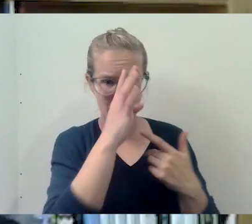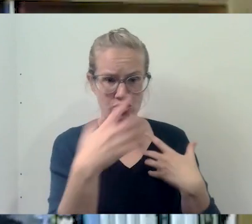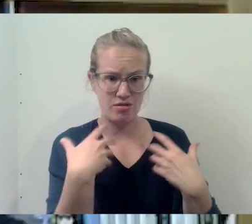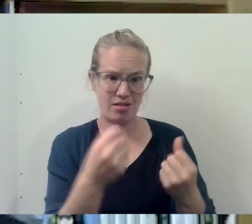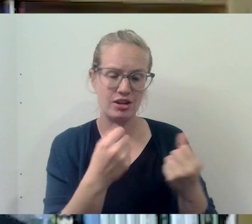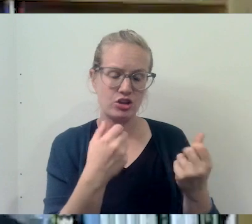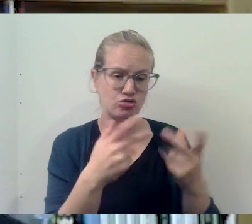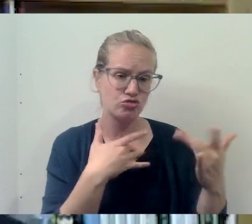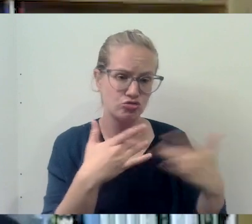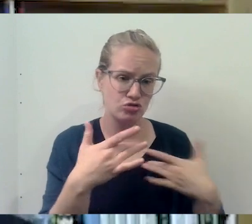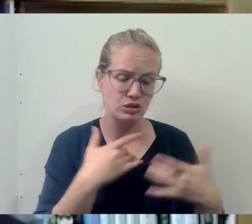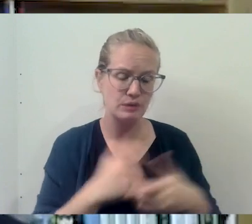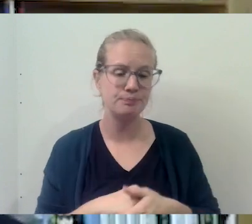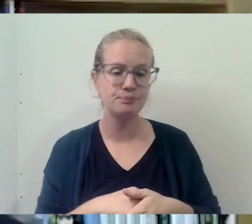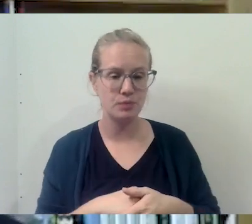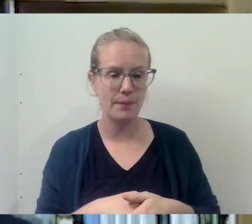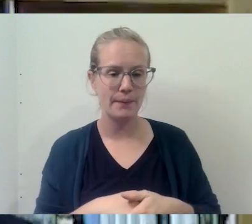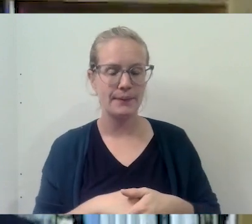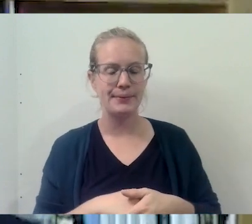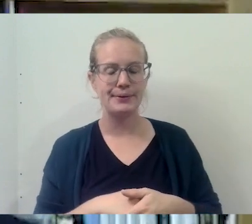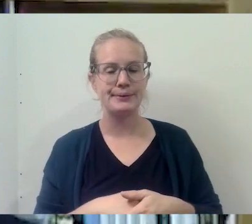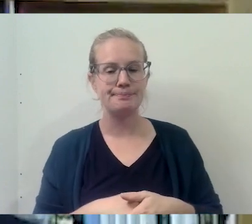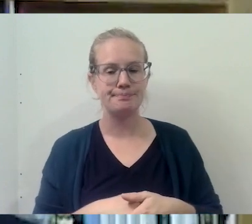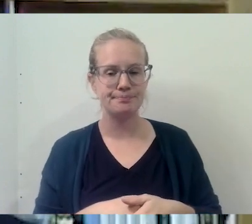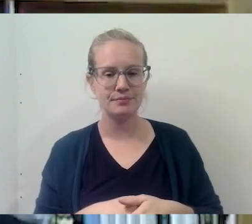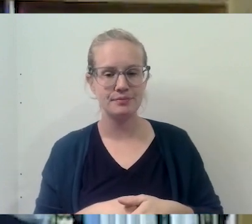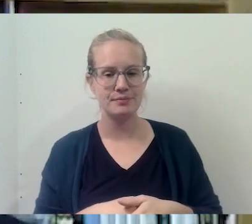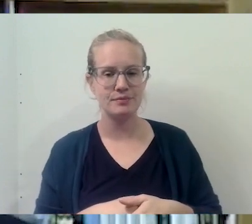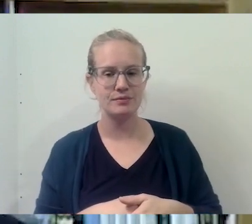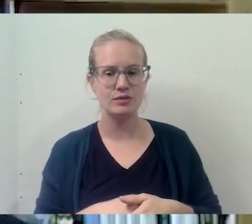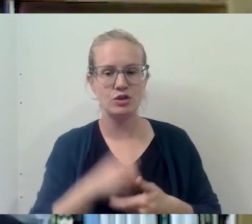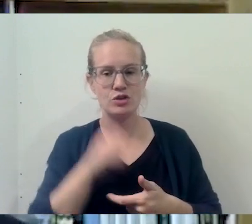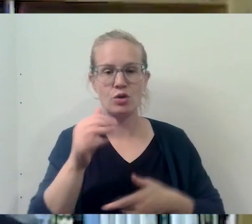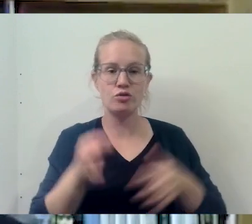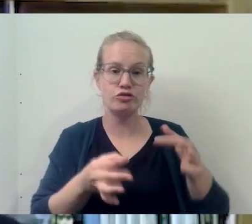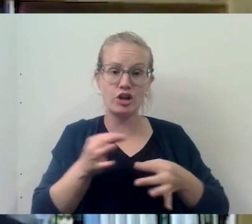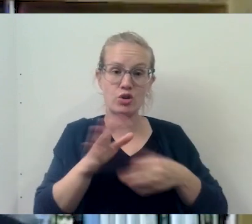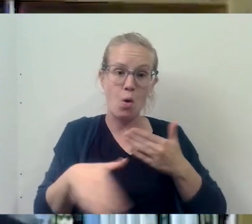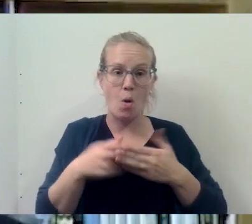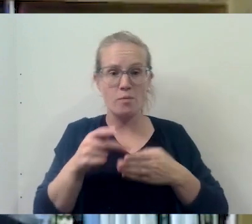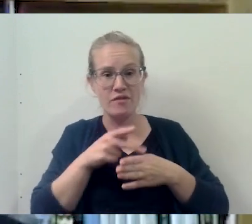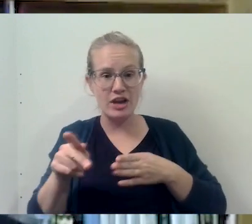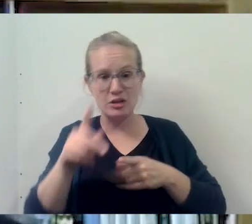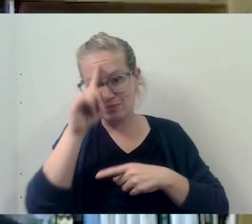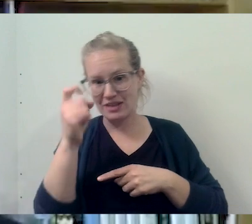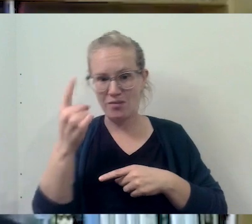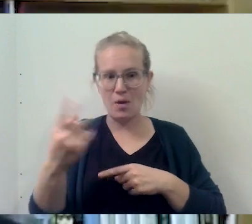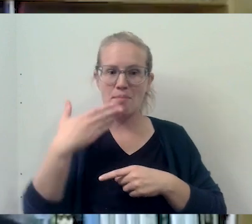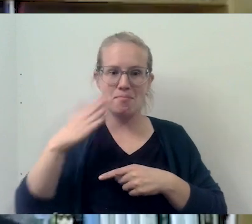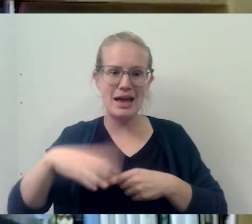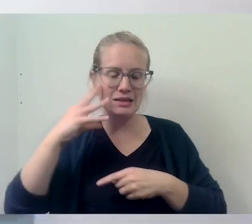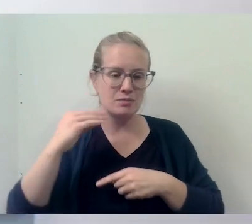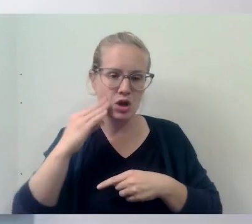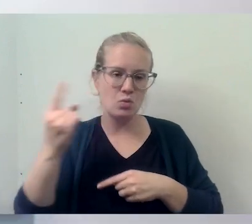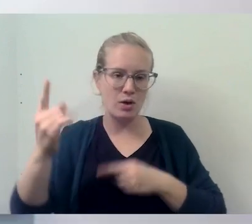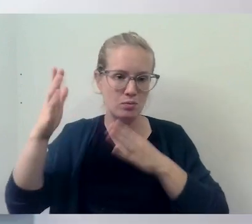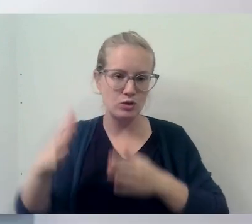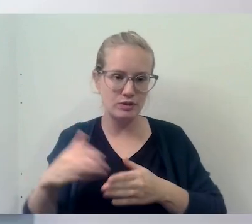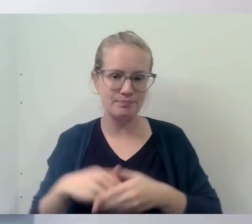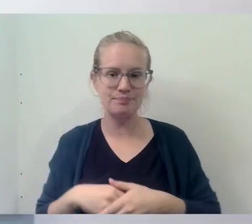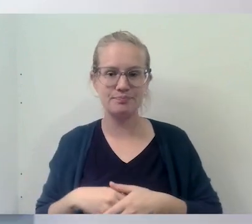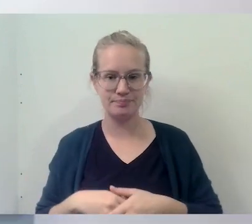concerns. And so, um, and uh, you know, don't, don't judge the whole profession by, by one person. Mm-hmm,